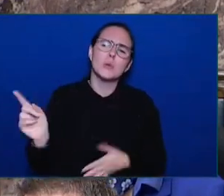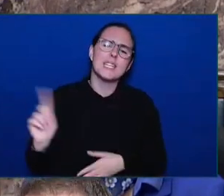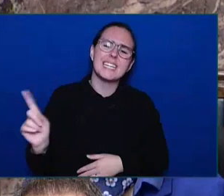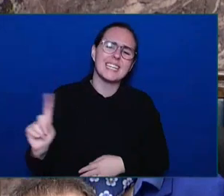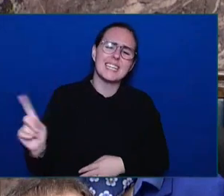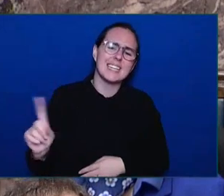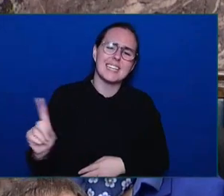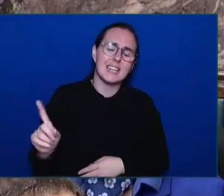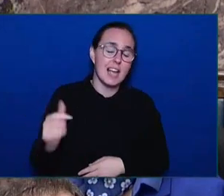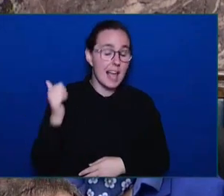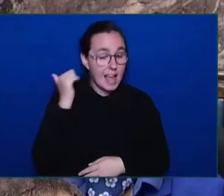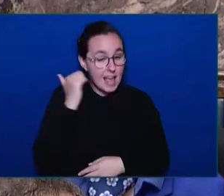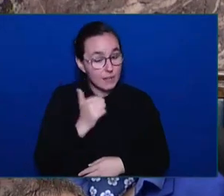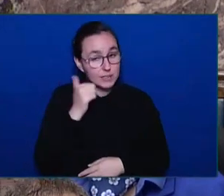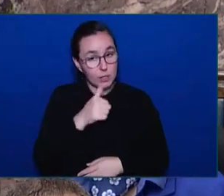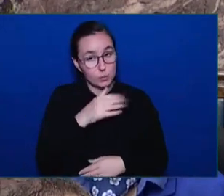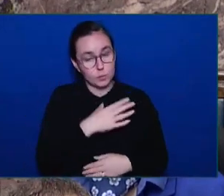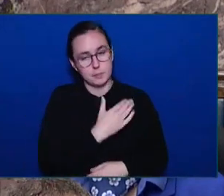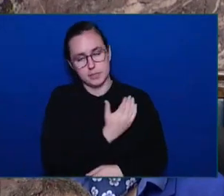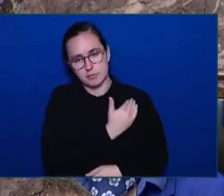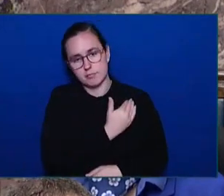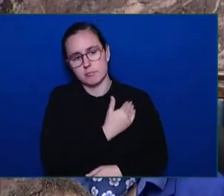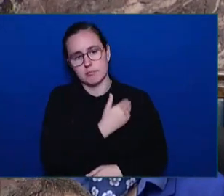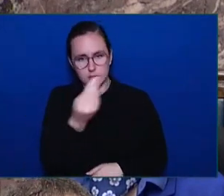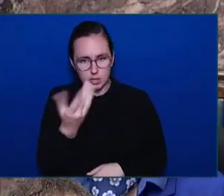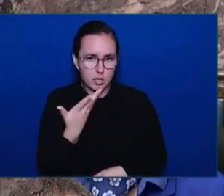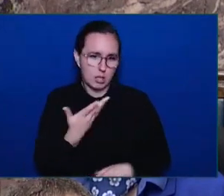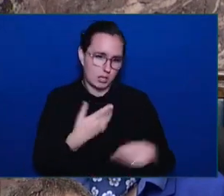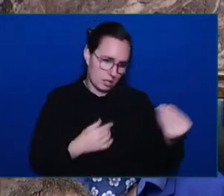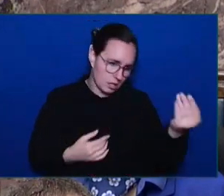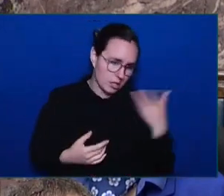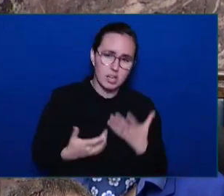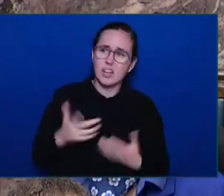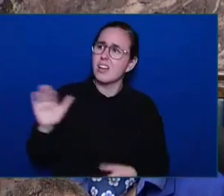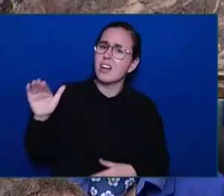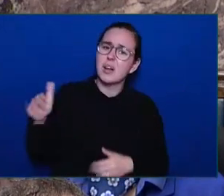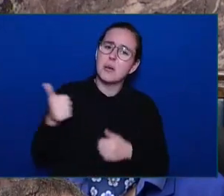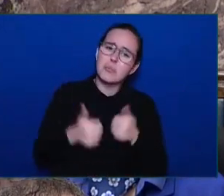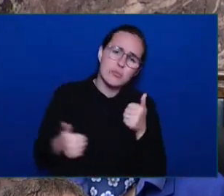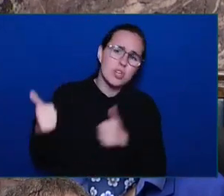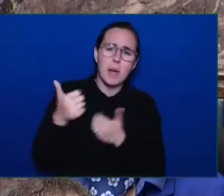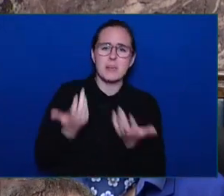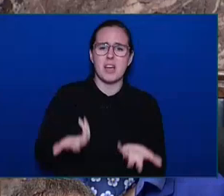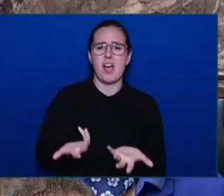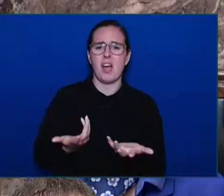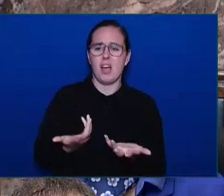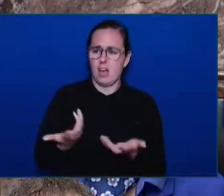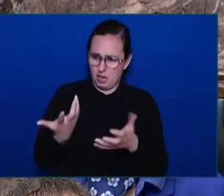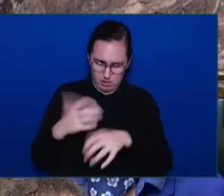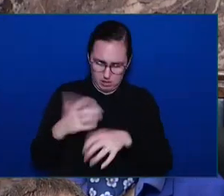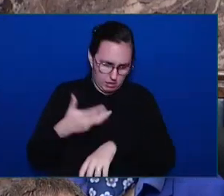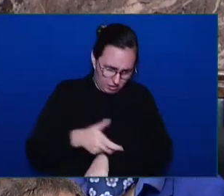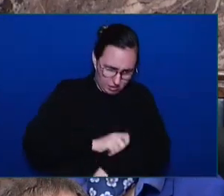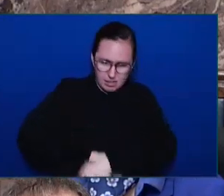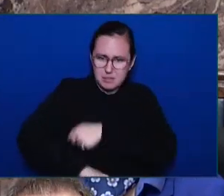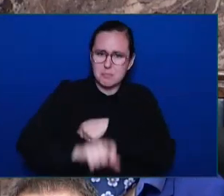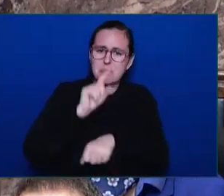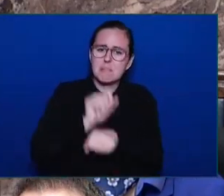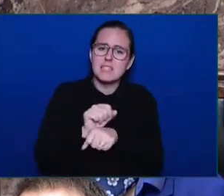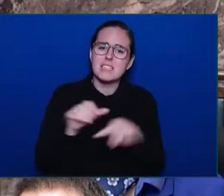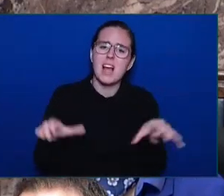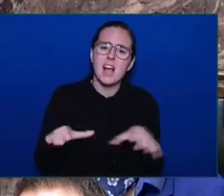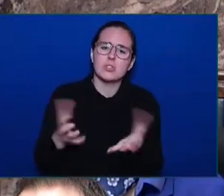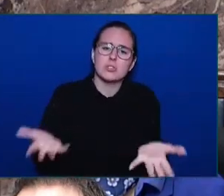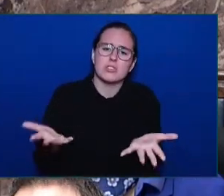to do something. Five months ago, I shared Sarah's story. A pregnant mother in her